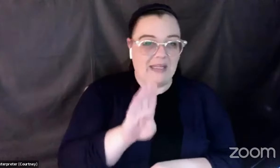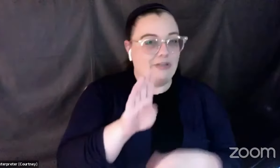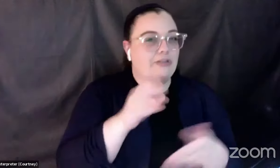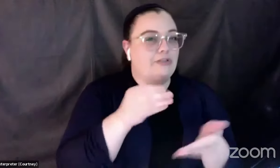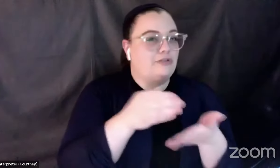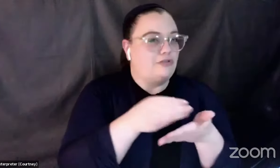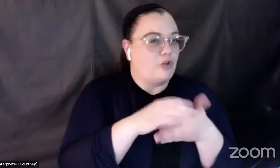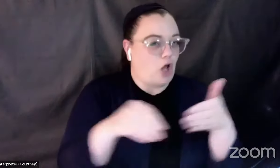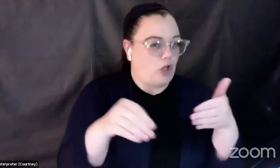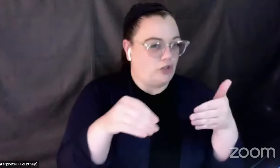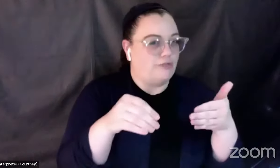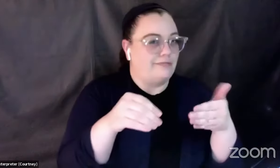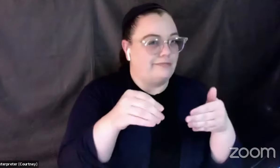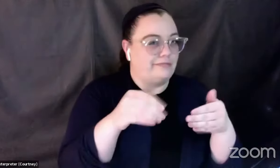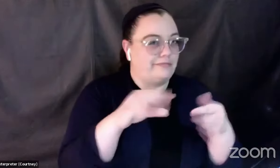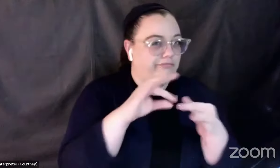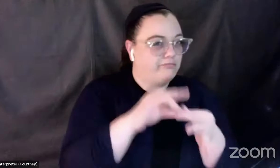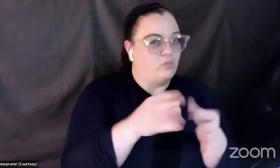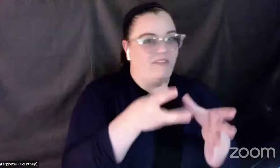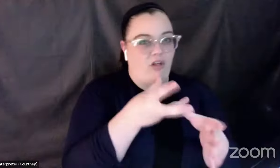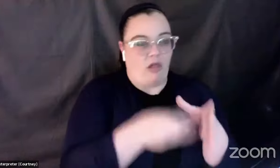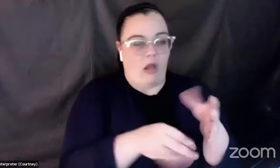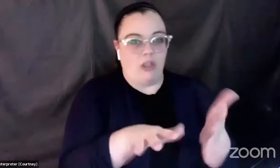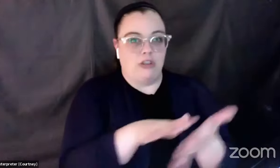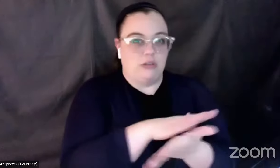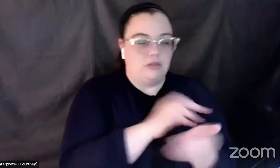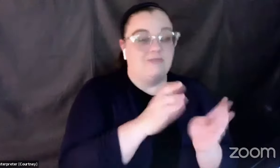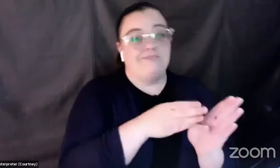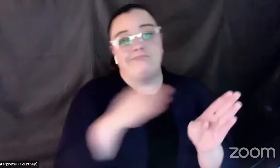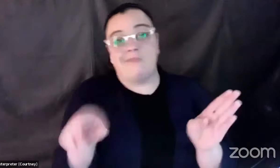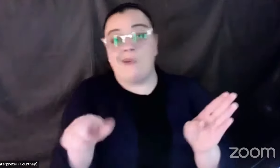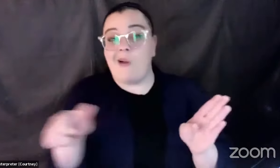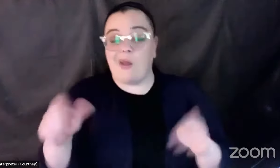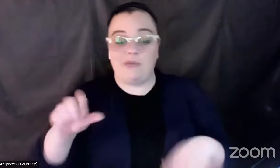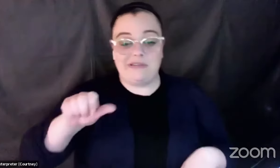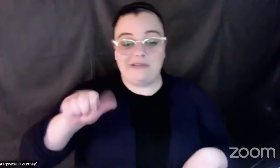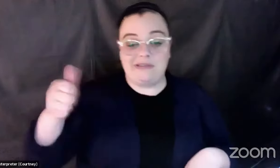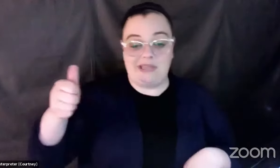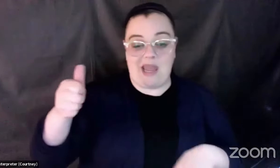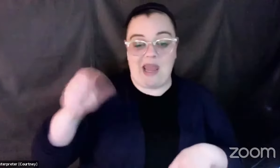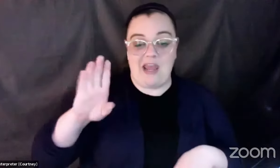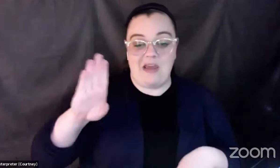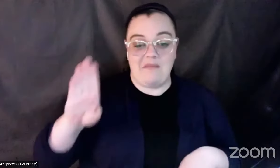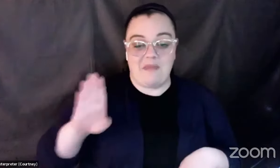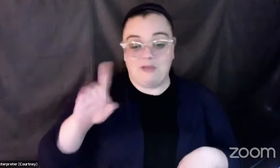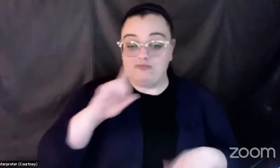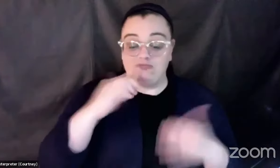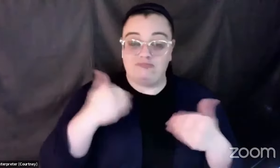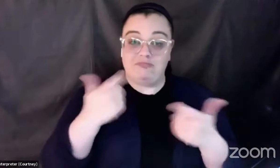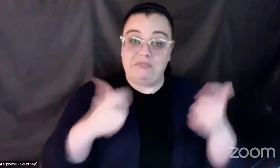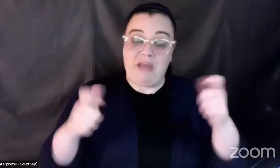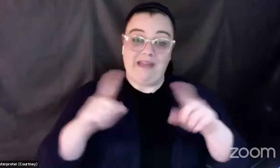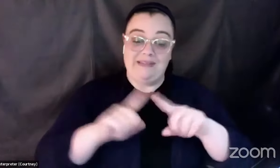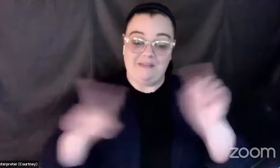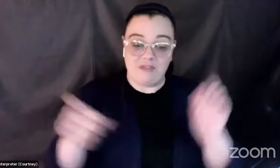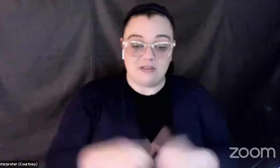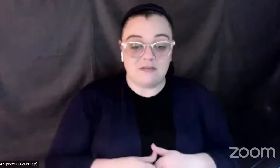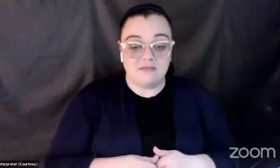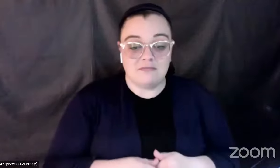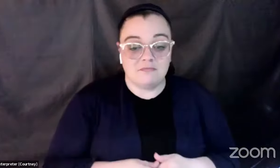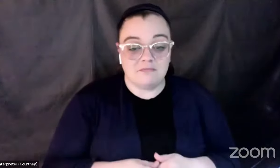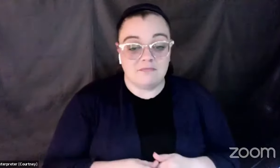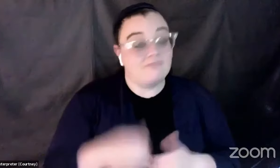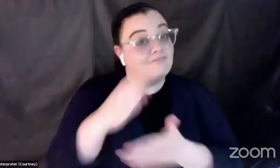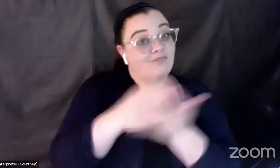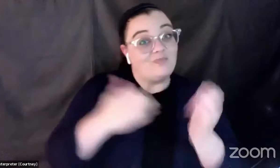over $10 billion. So it was quite a big difference. That's correct. That's And, you know, part of the reason for that